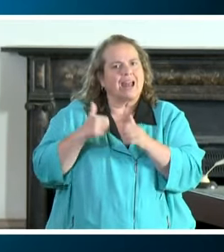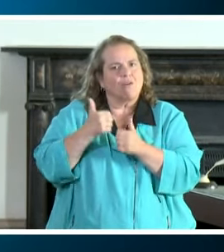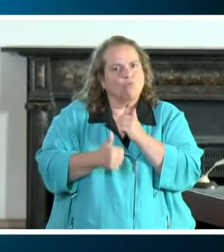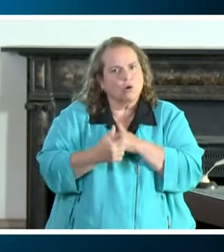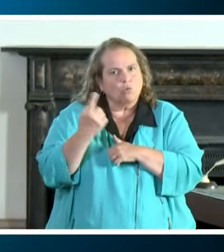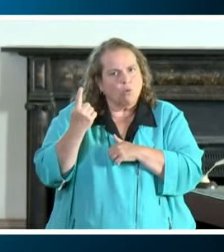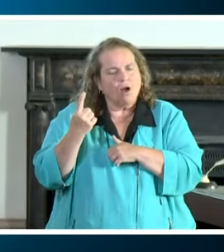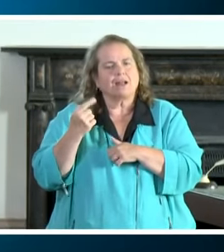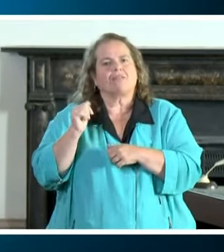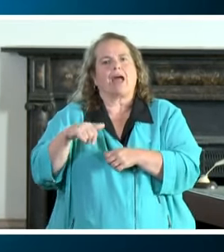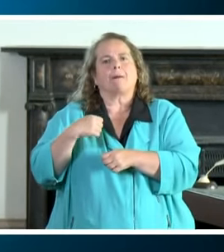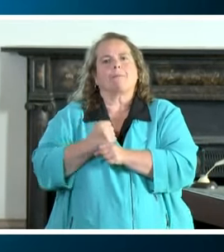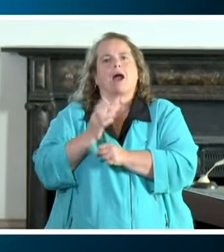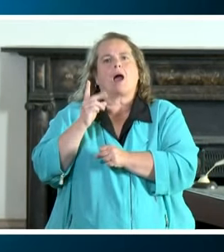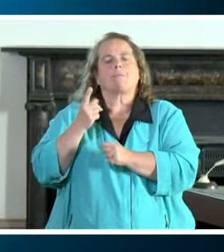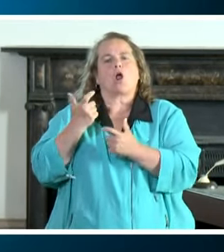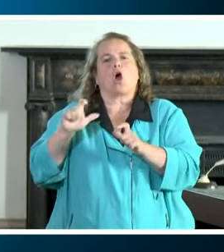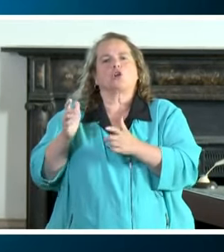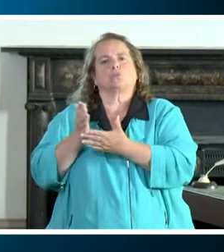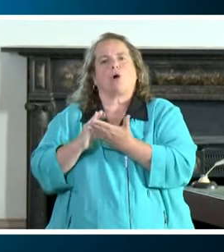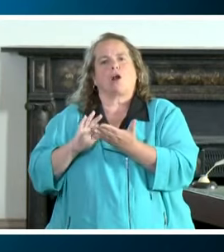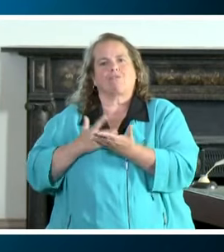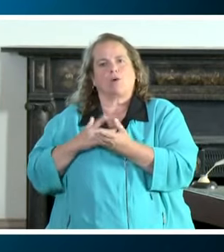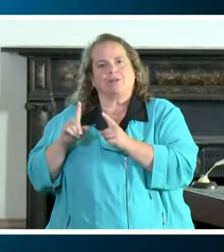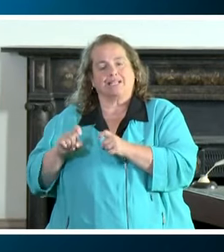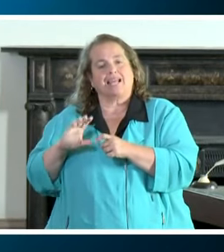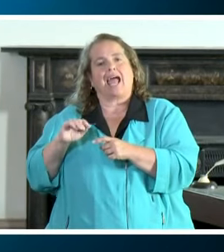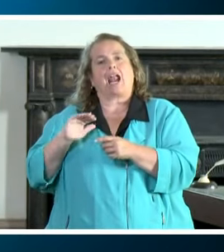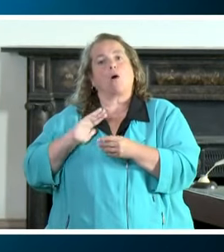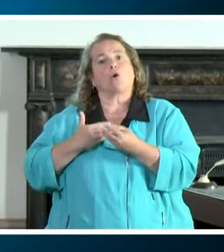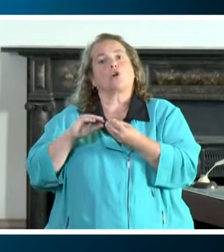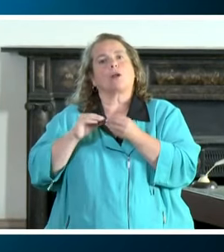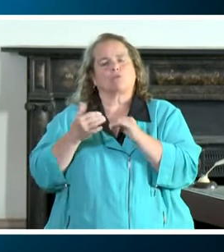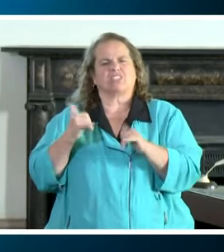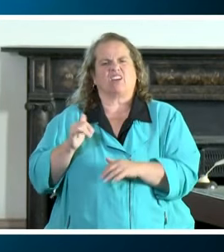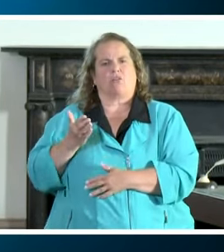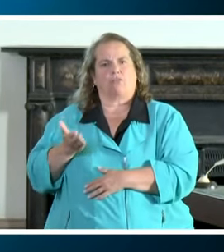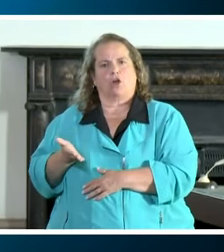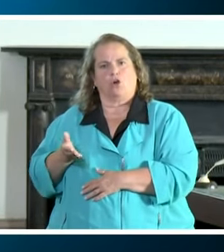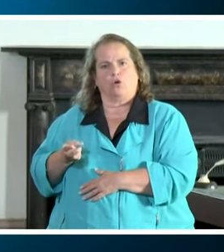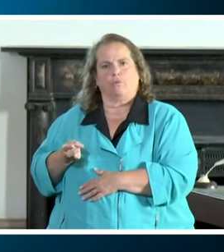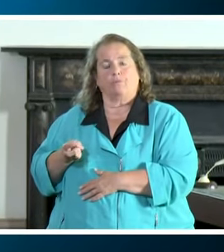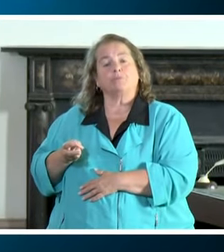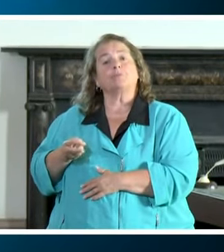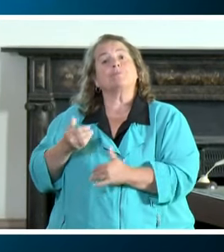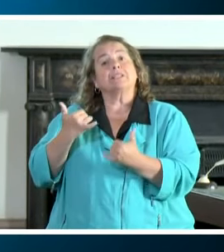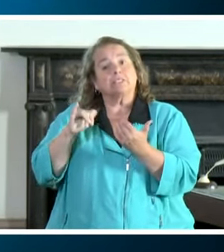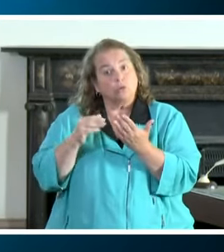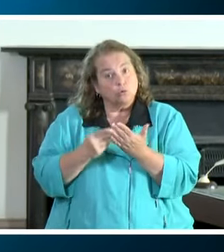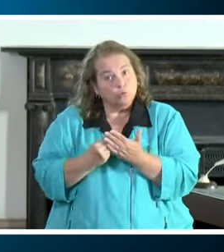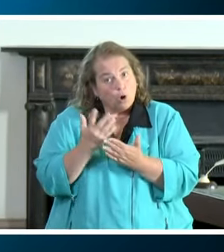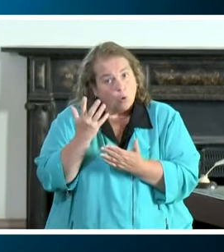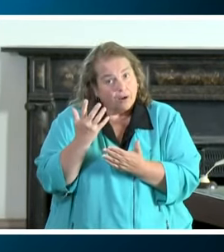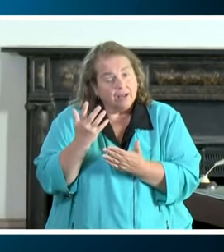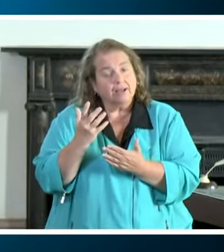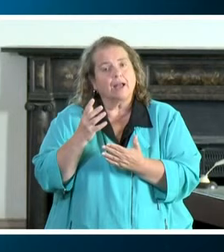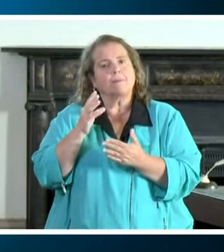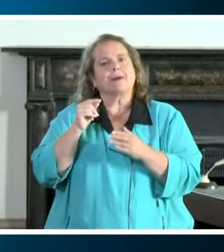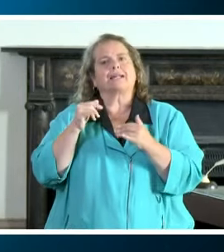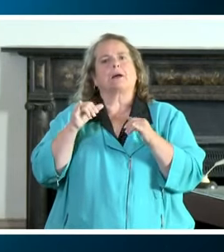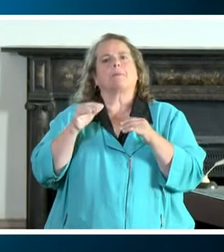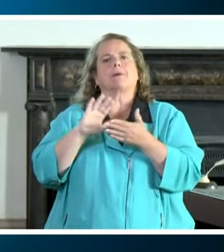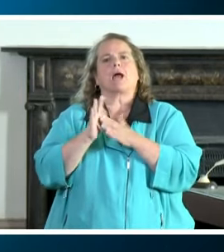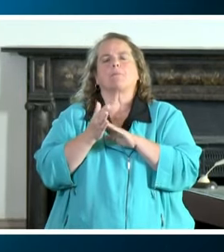large portion of our testing and our numbers still are where they are so while this is growing it is becoming more stable the